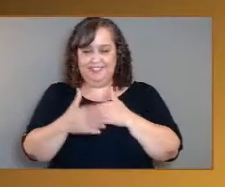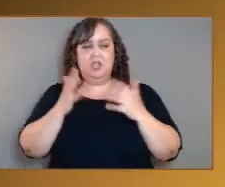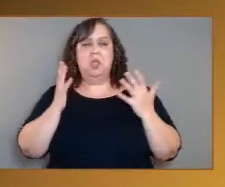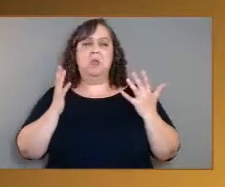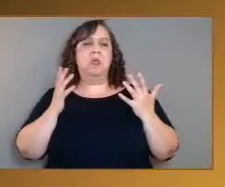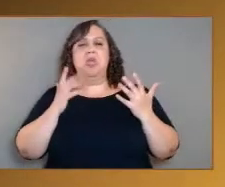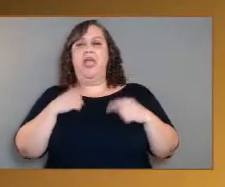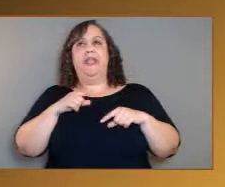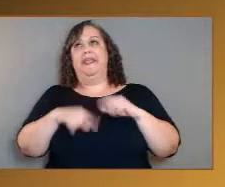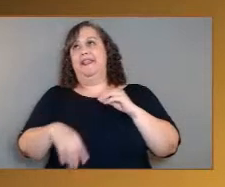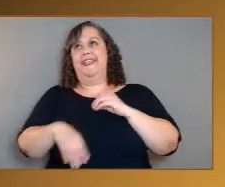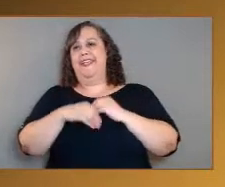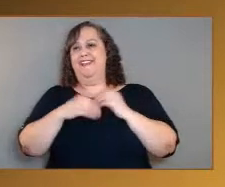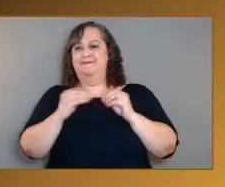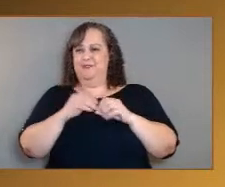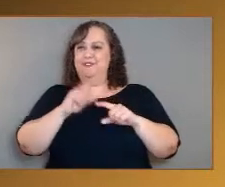add.